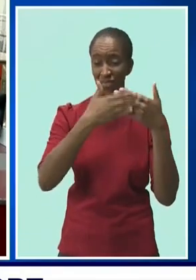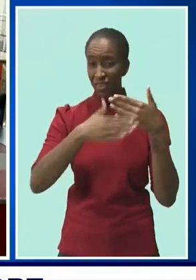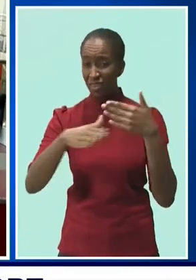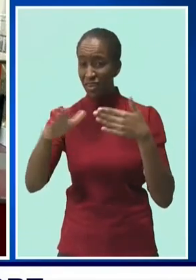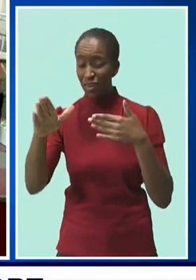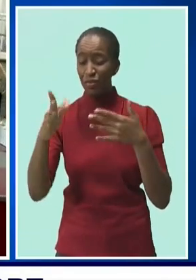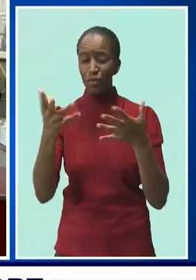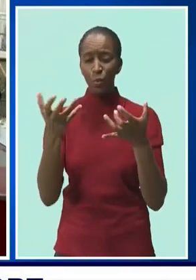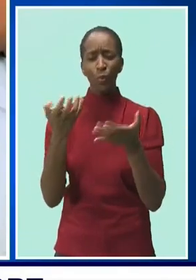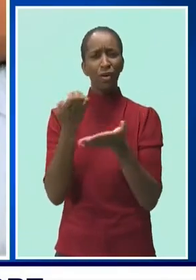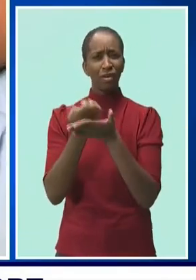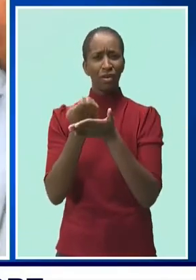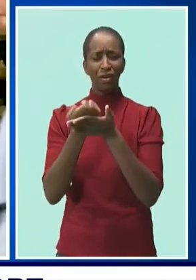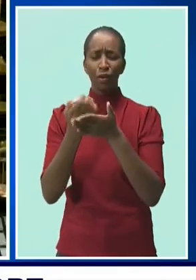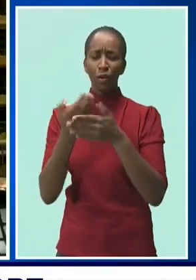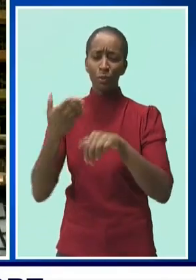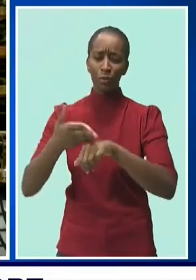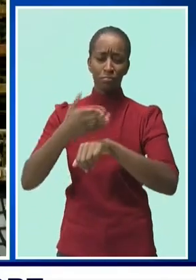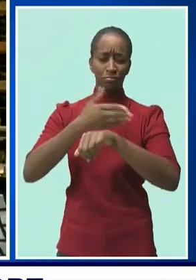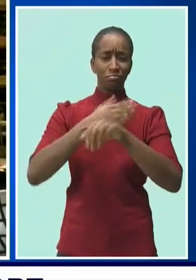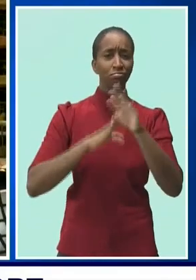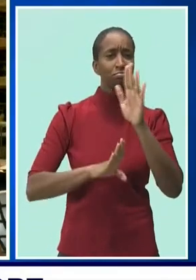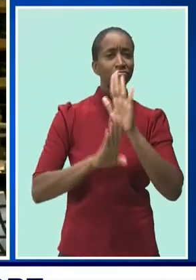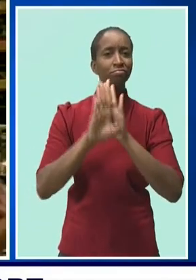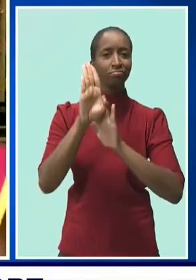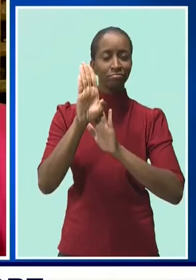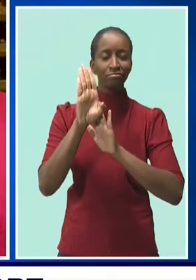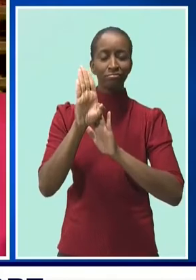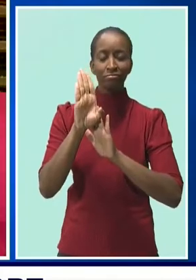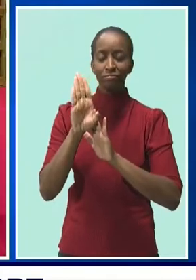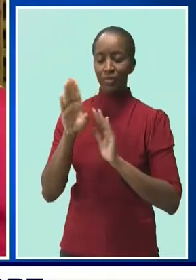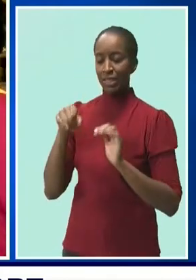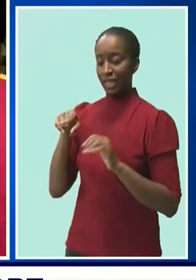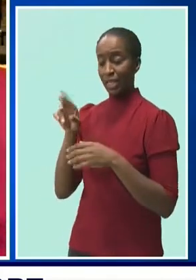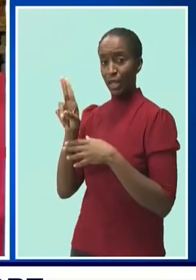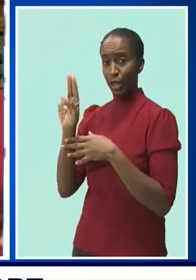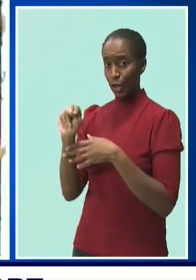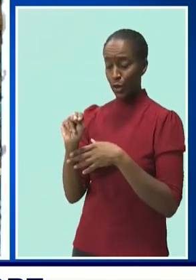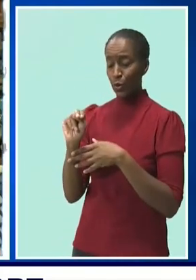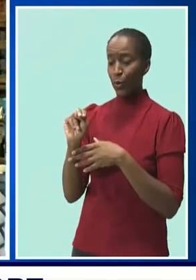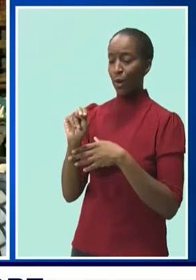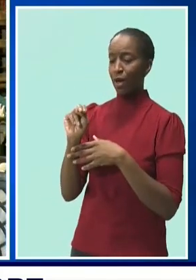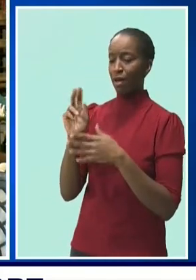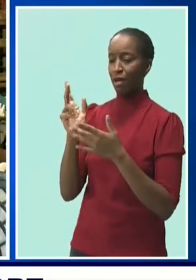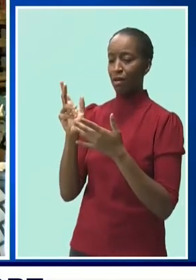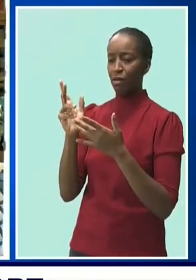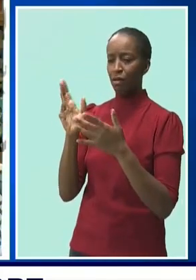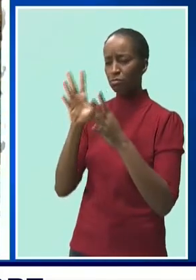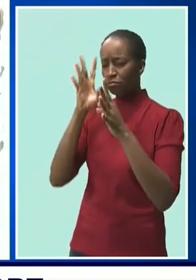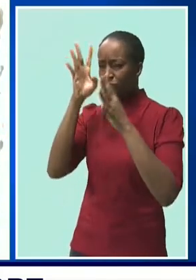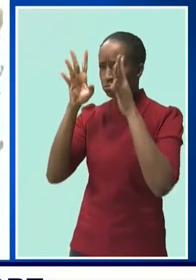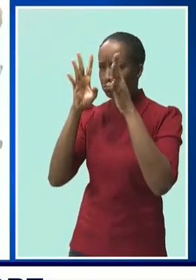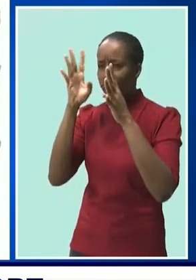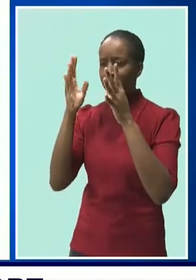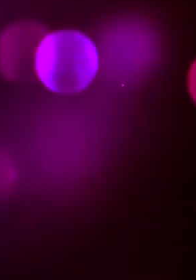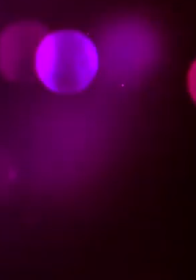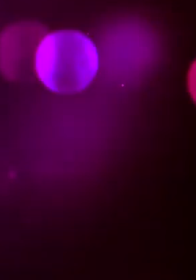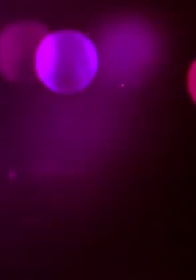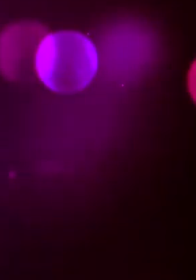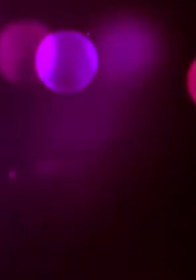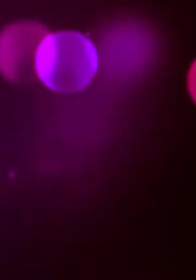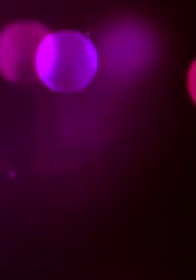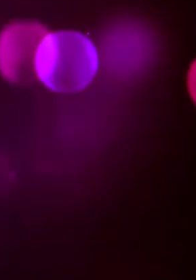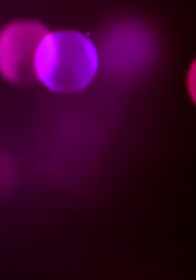the impacts on the country's socioeconomic fabric. These are all proposals to help Barbados cope with COVID-19.